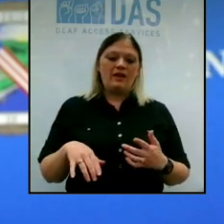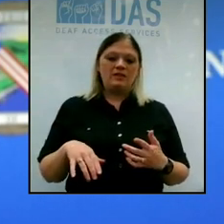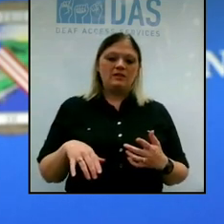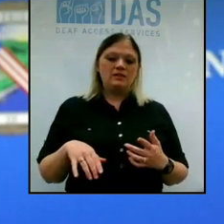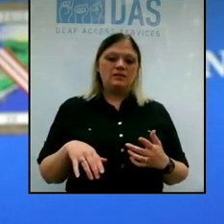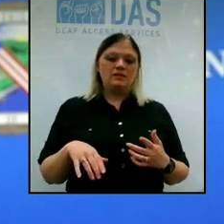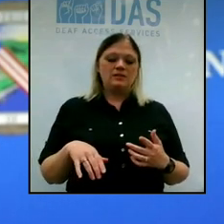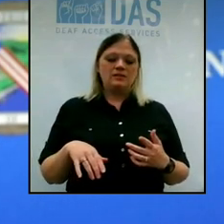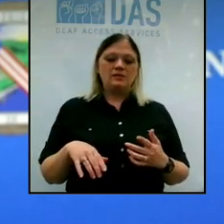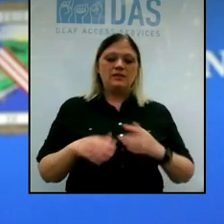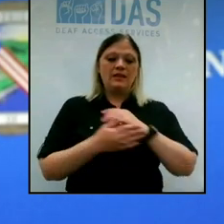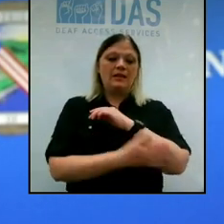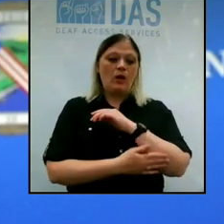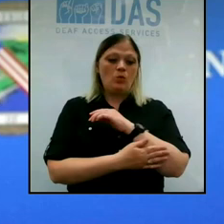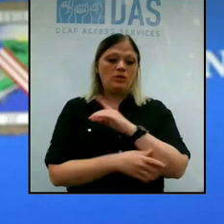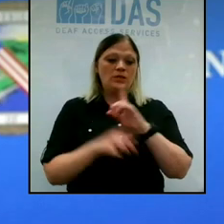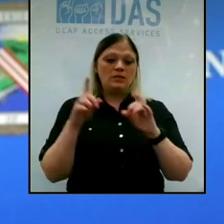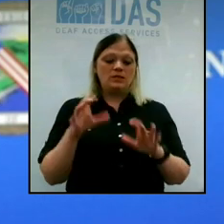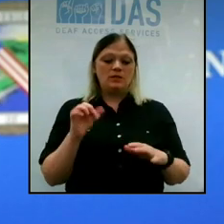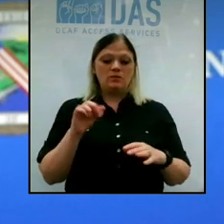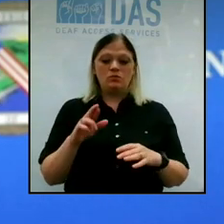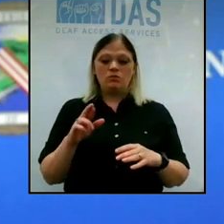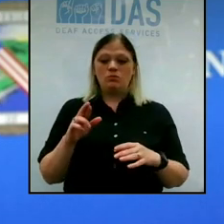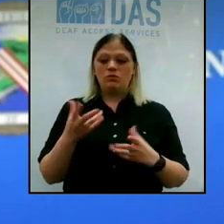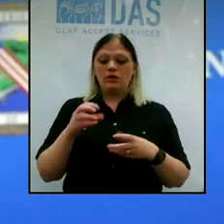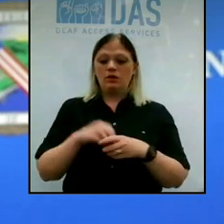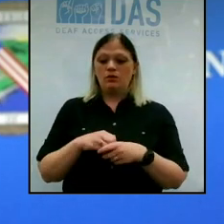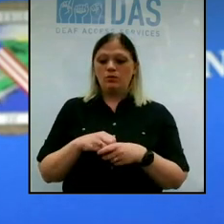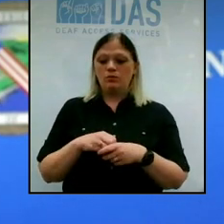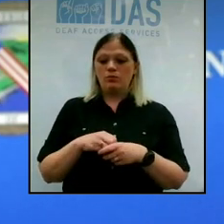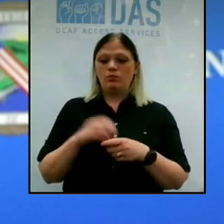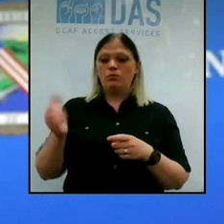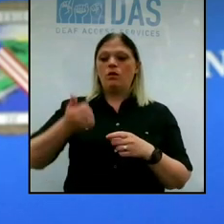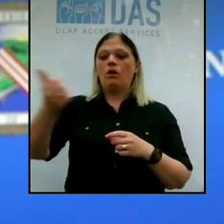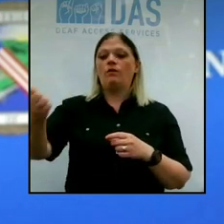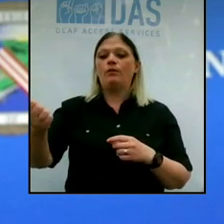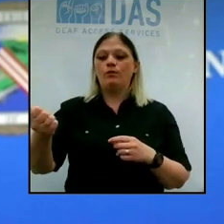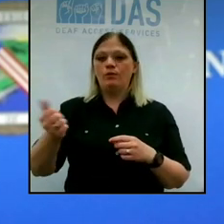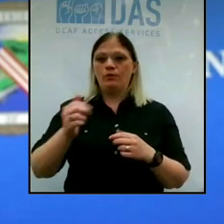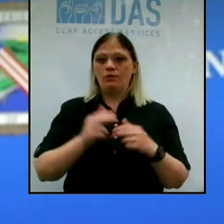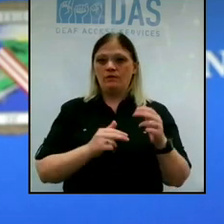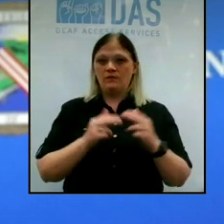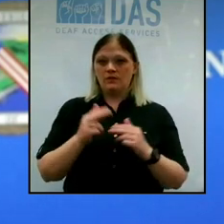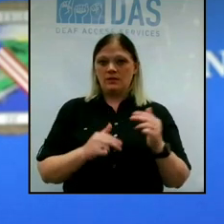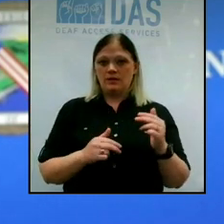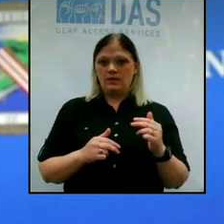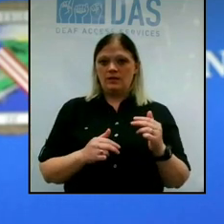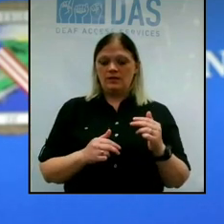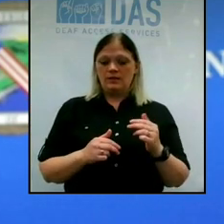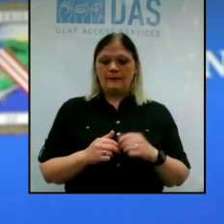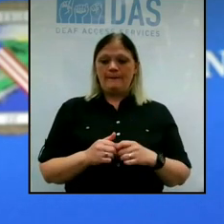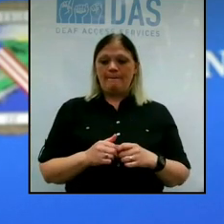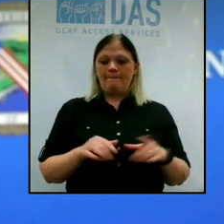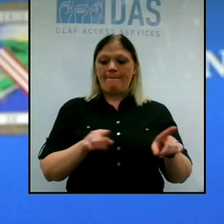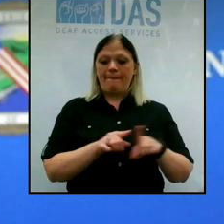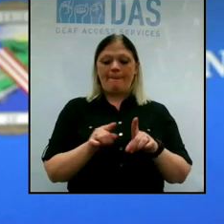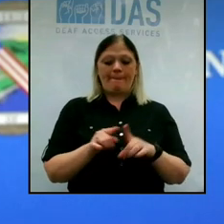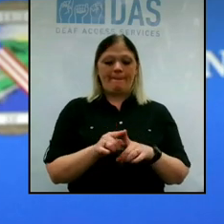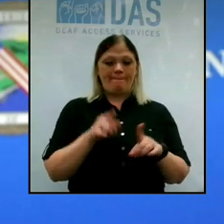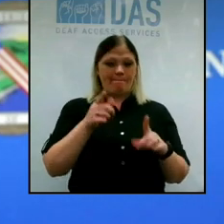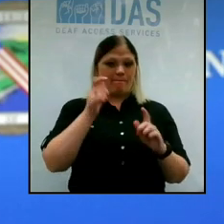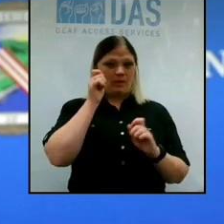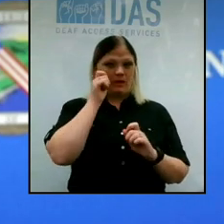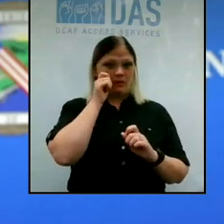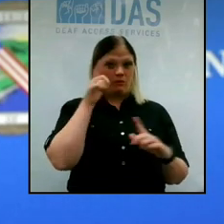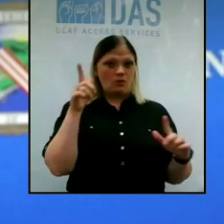just the county testing or if that's including the ones at other facilities. And also, were you surprised